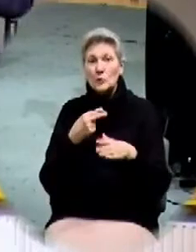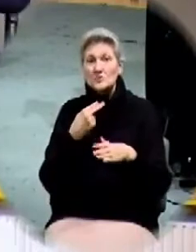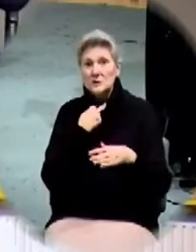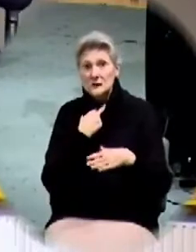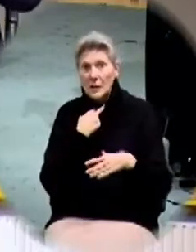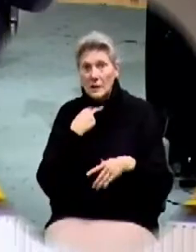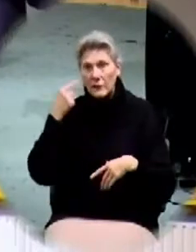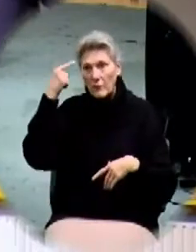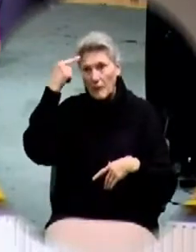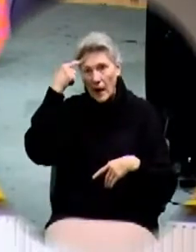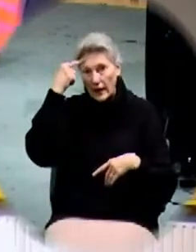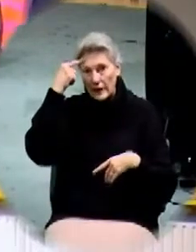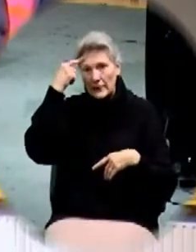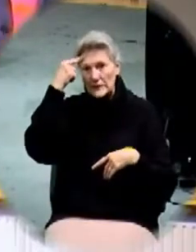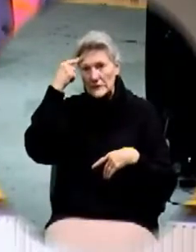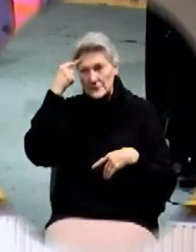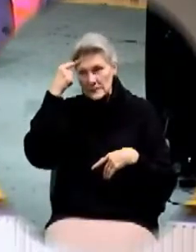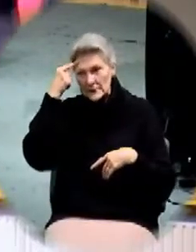God.